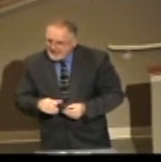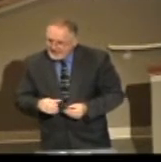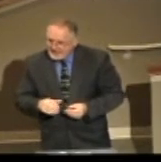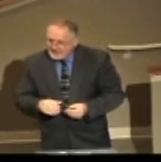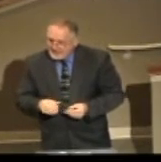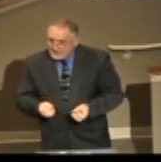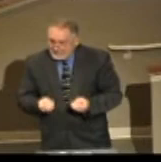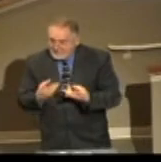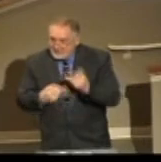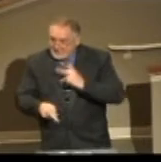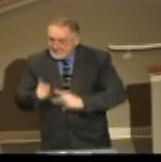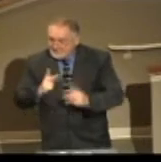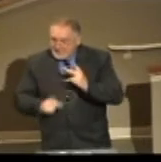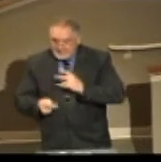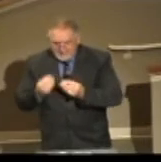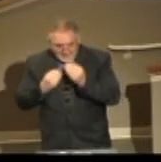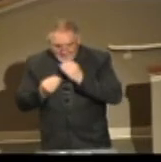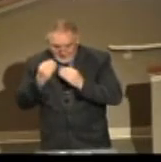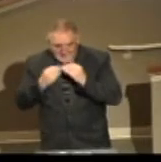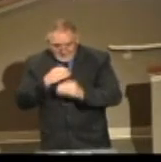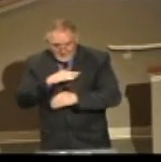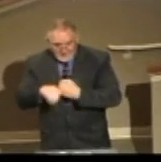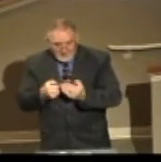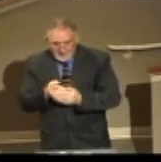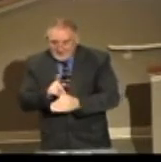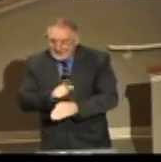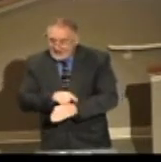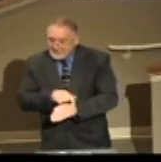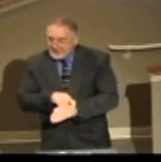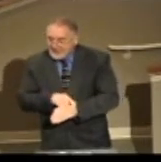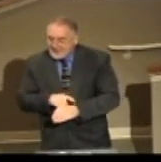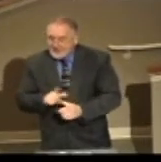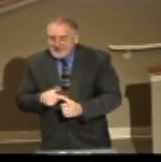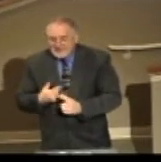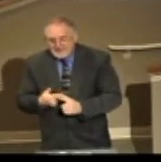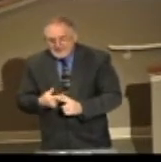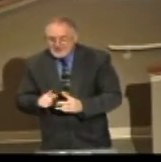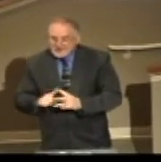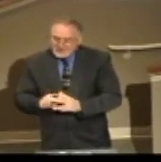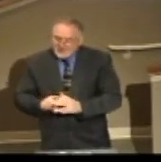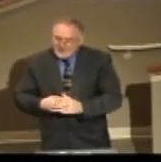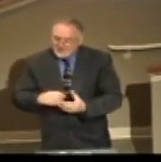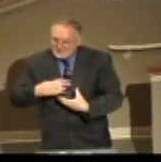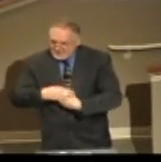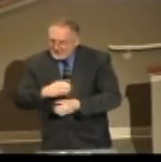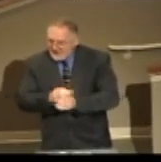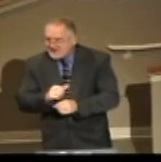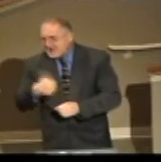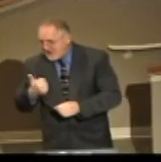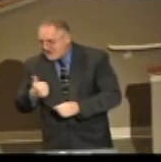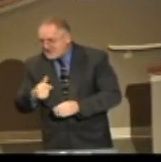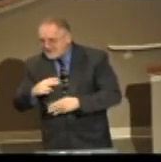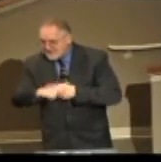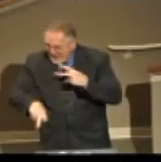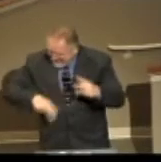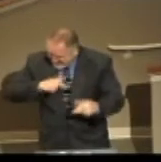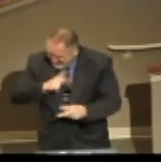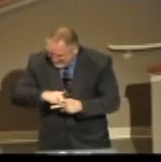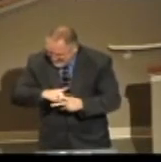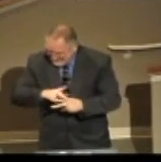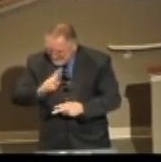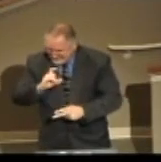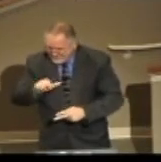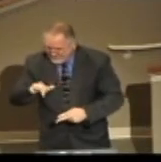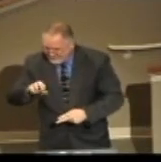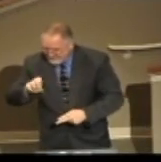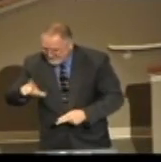kind of like almost a monopoly on the market for some times. And then they started creating other cornflakes or other cereal food to eat, and they've taken kind of